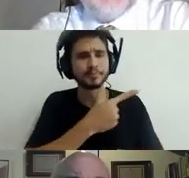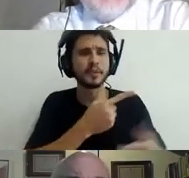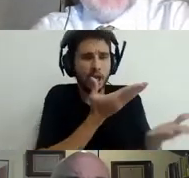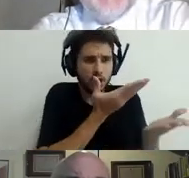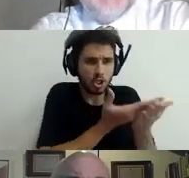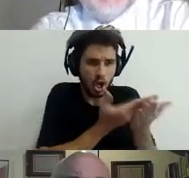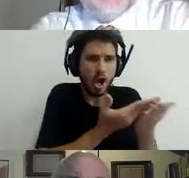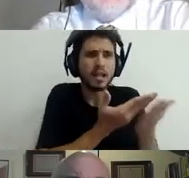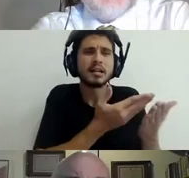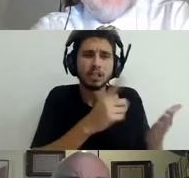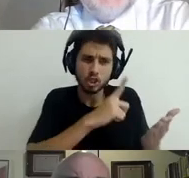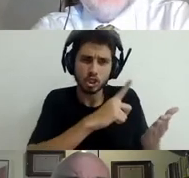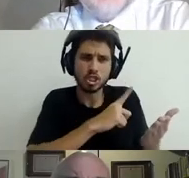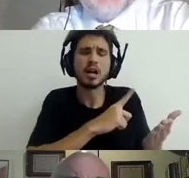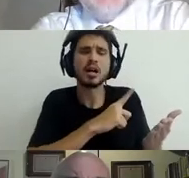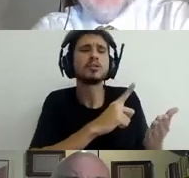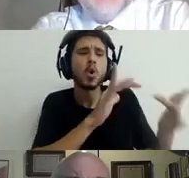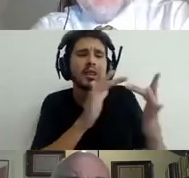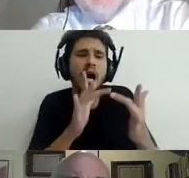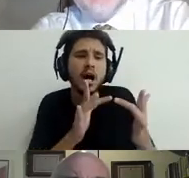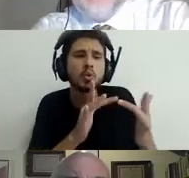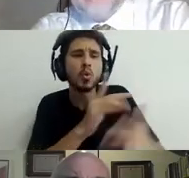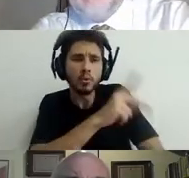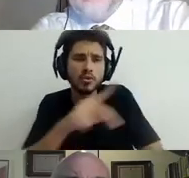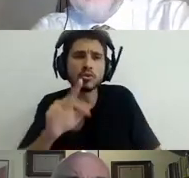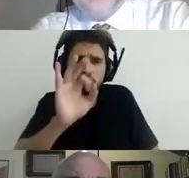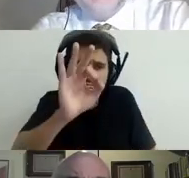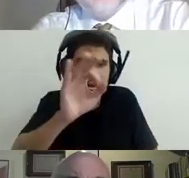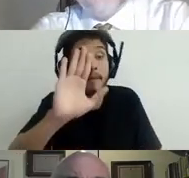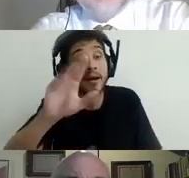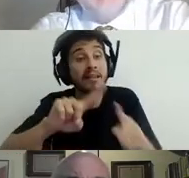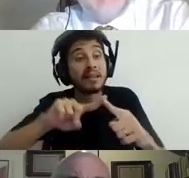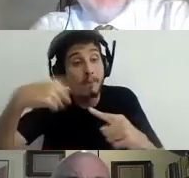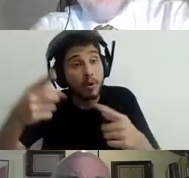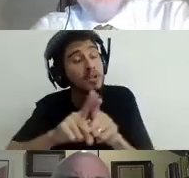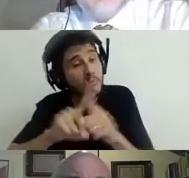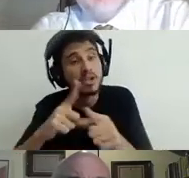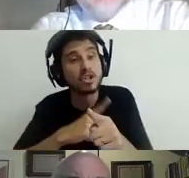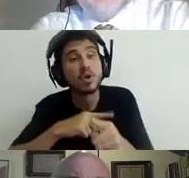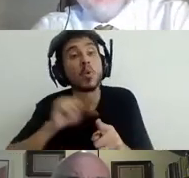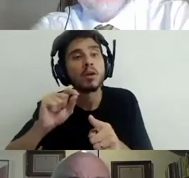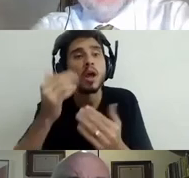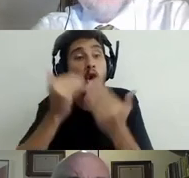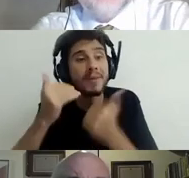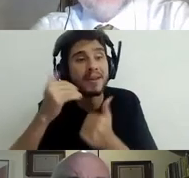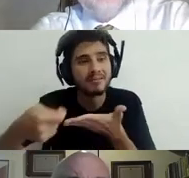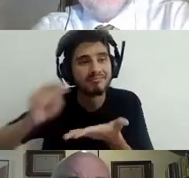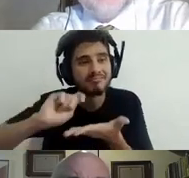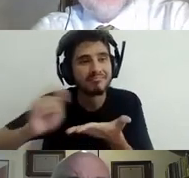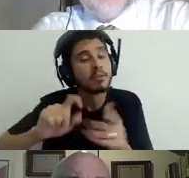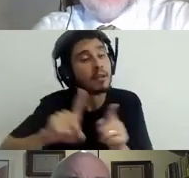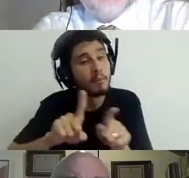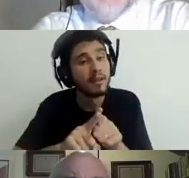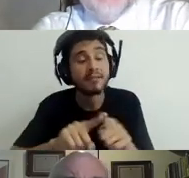of students, but also social networking, friendships, community life. These social and emotional